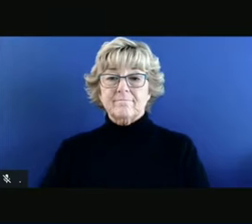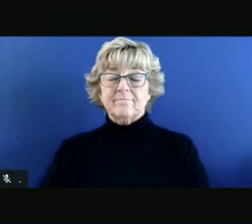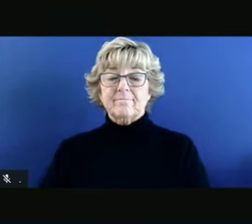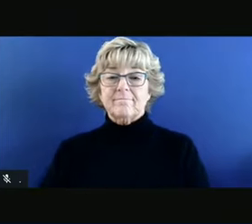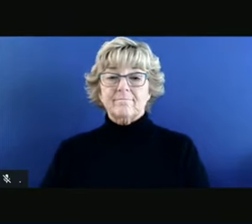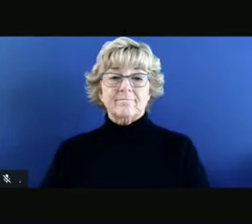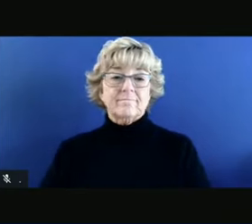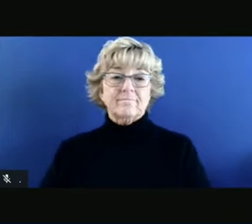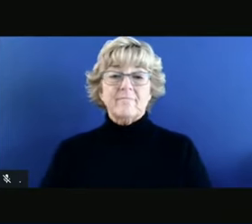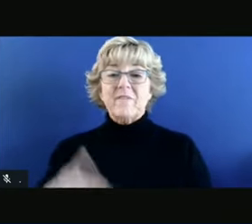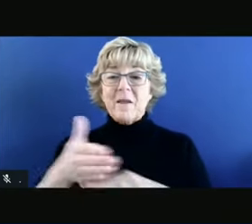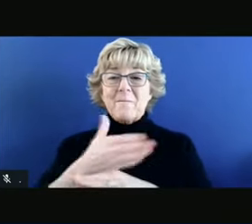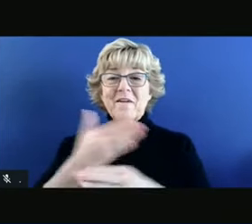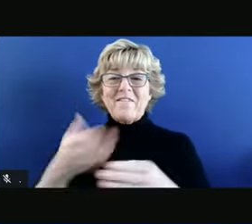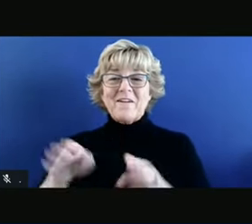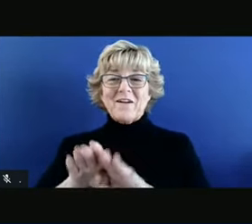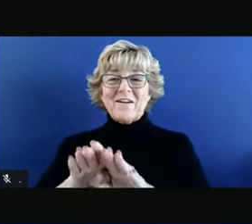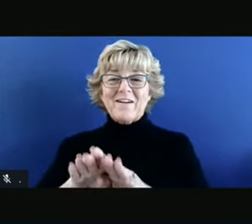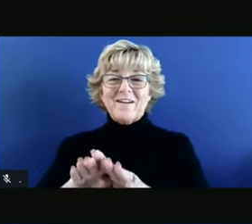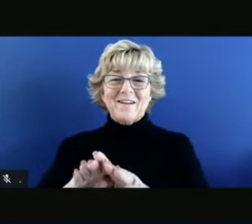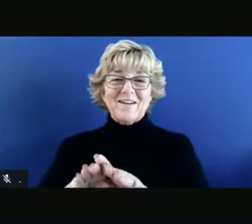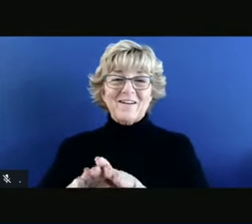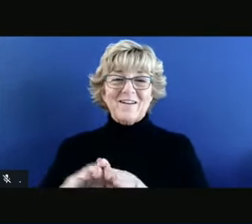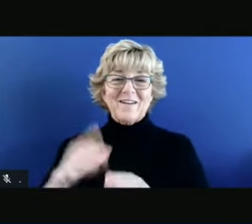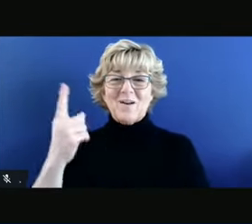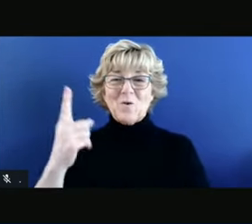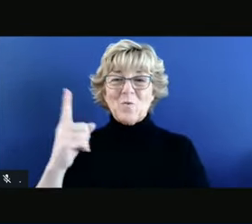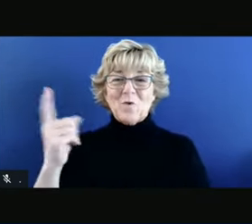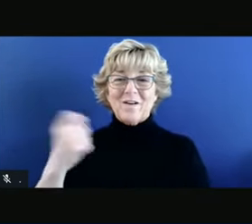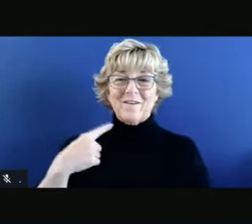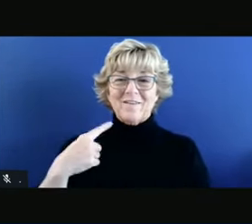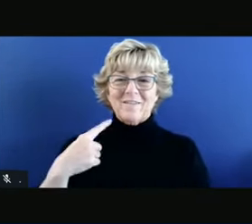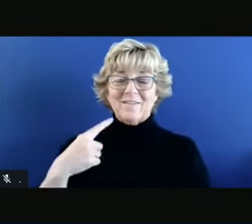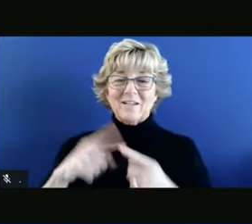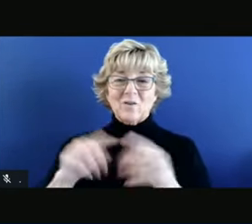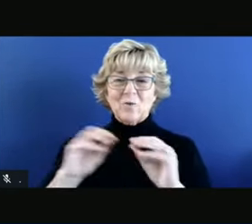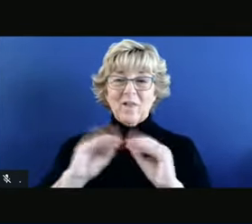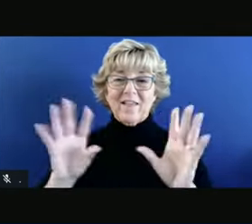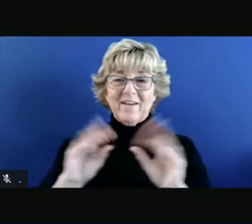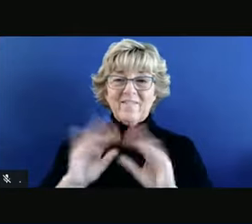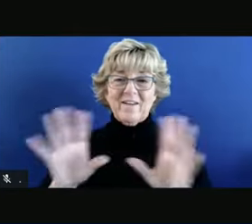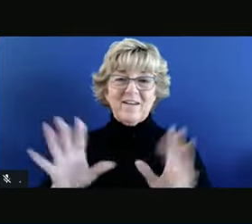Sorry, before we go getting one question to clarify.